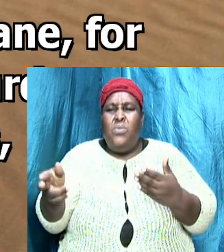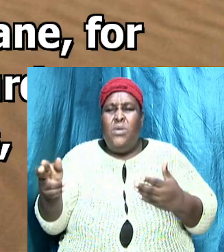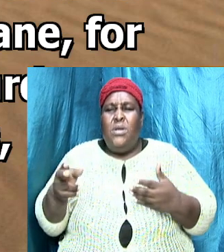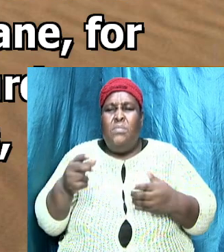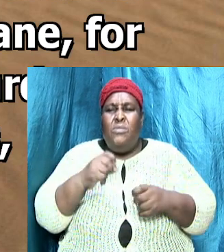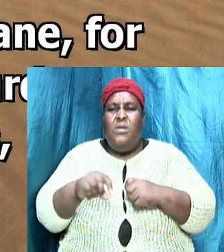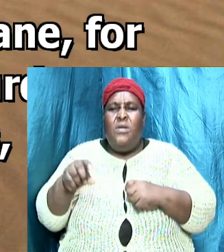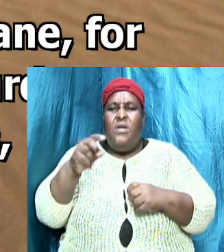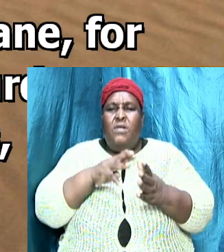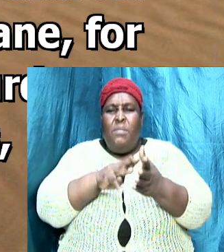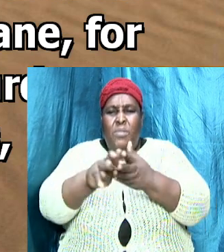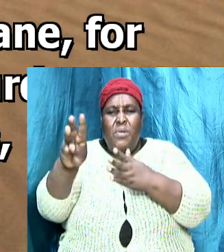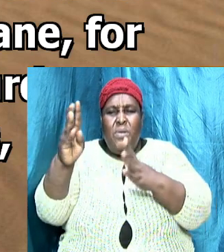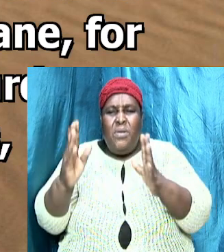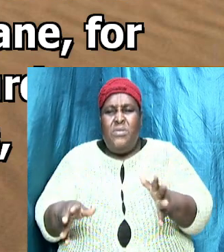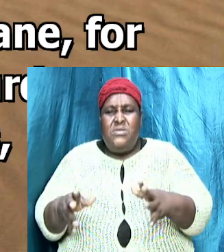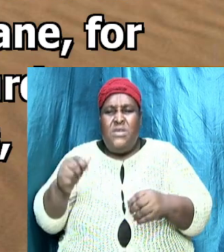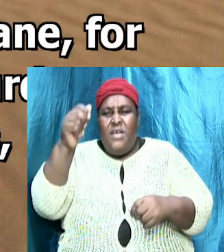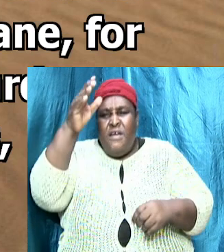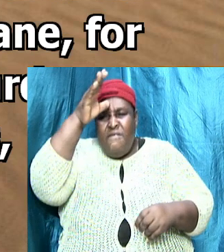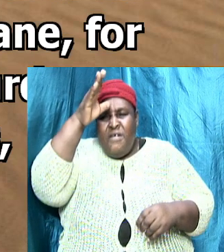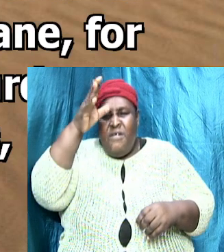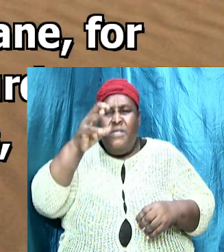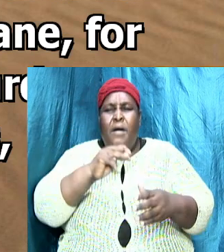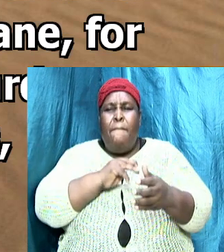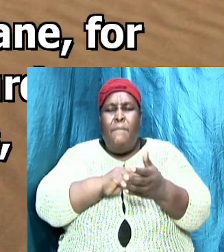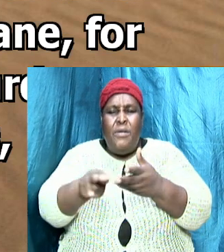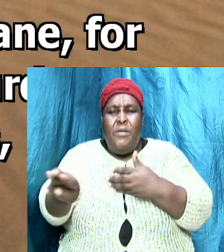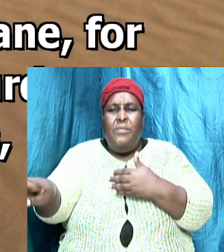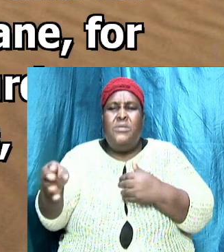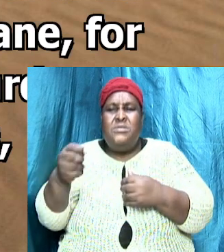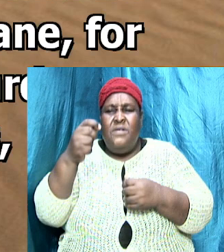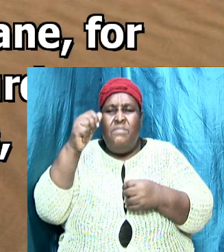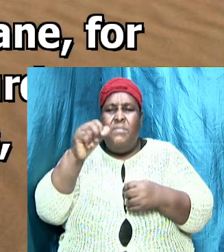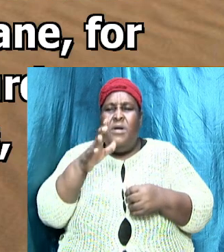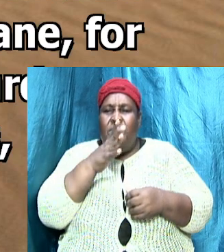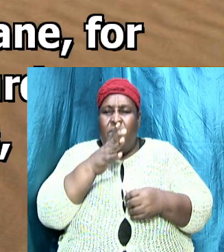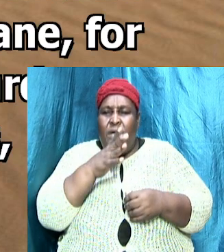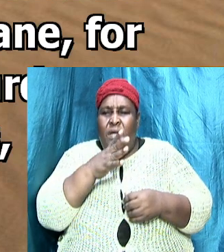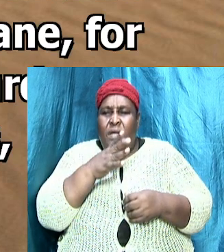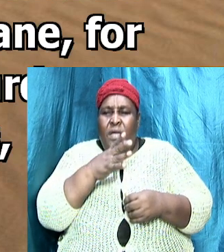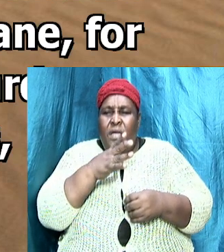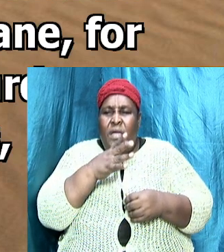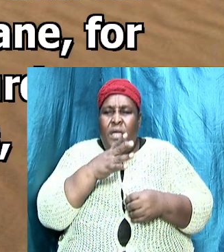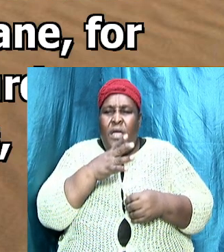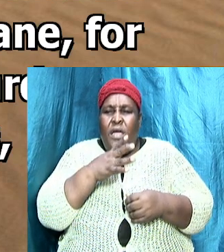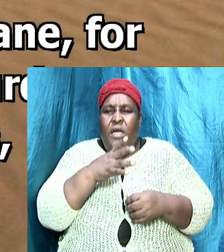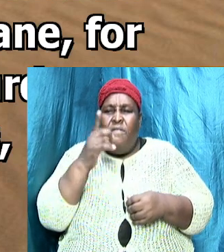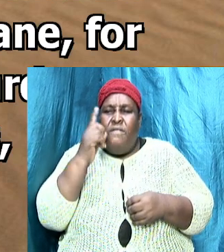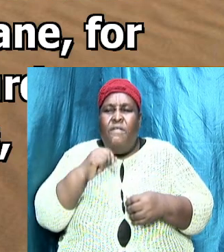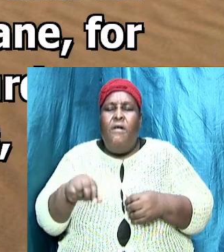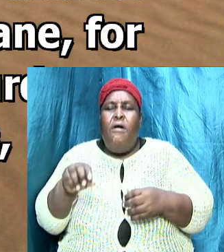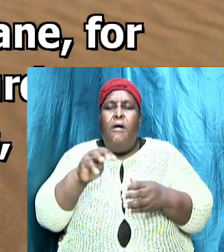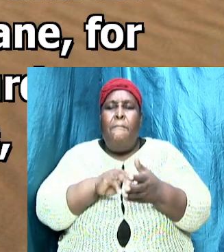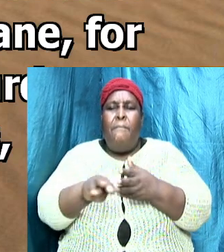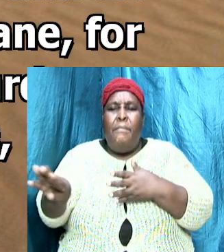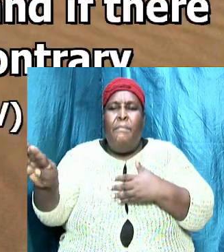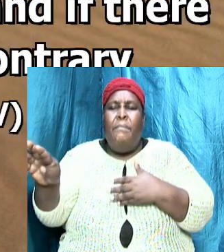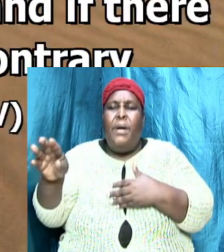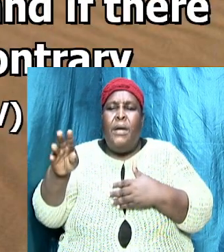for murderers of fathers and murderers of mothers for manslayers